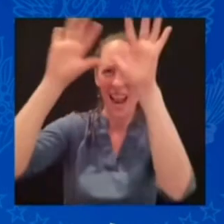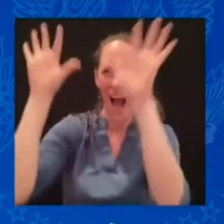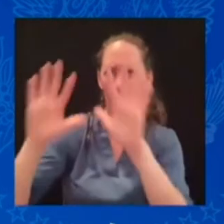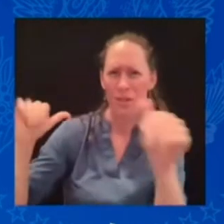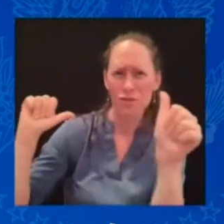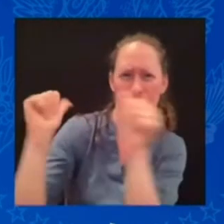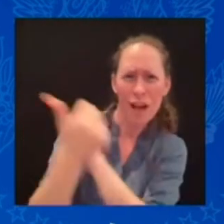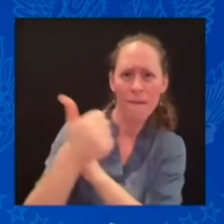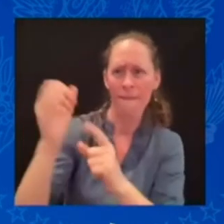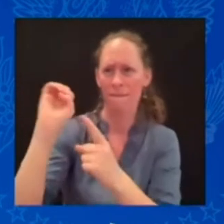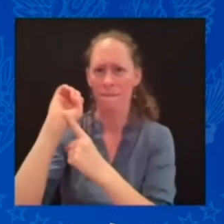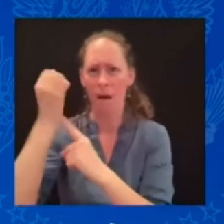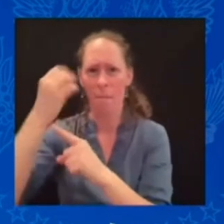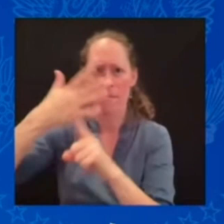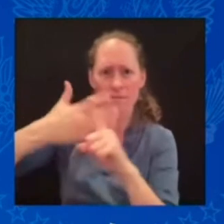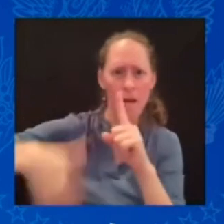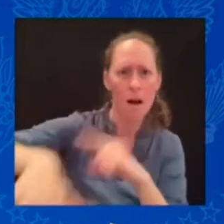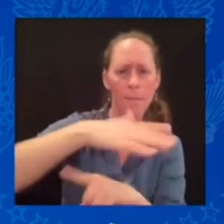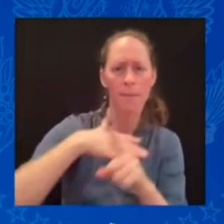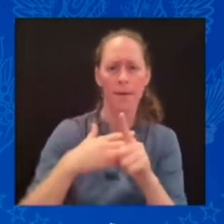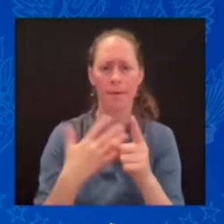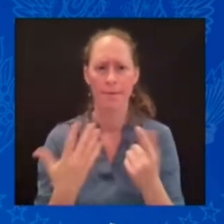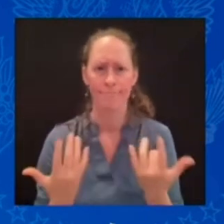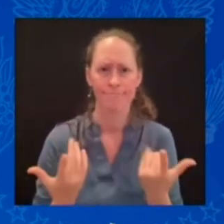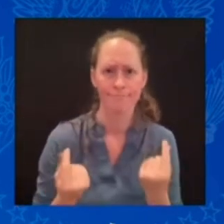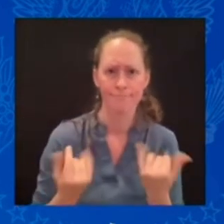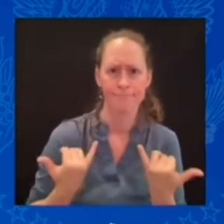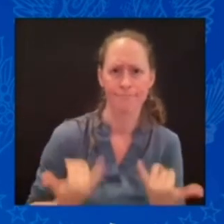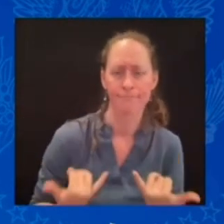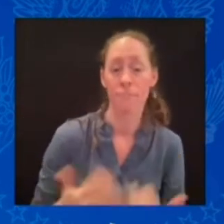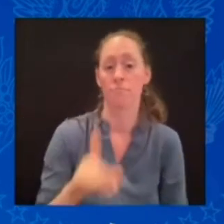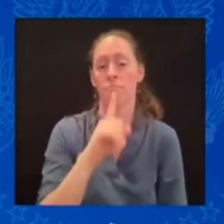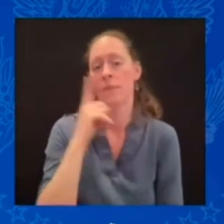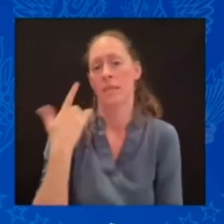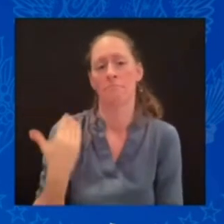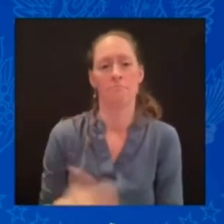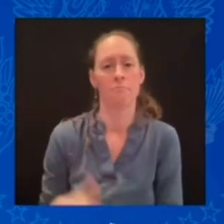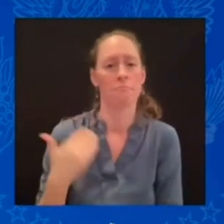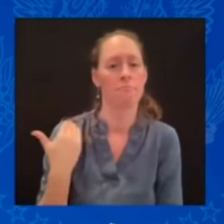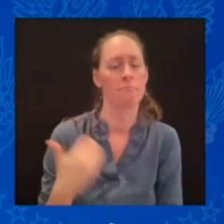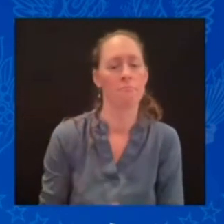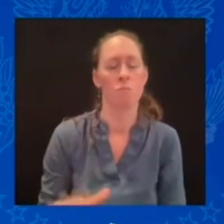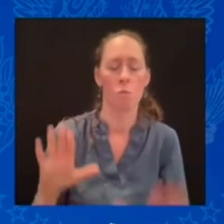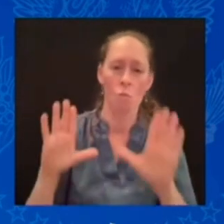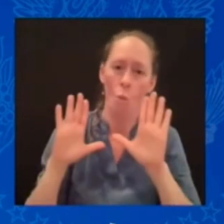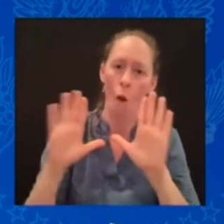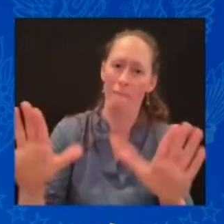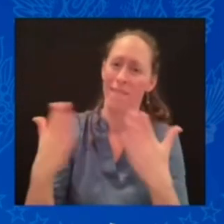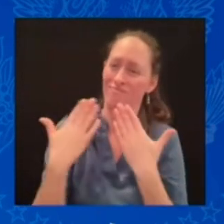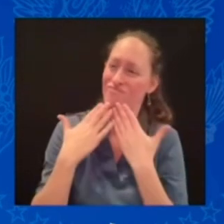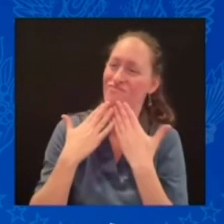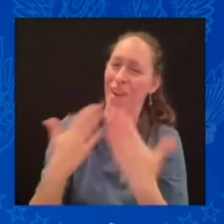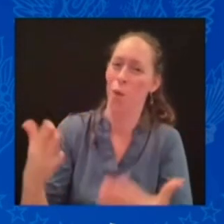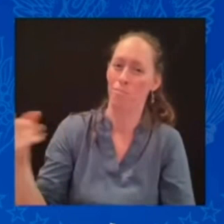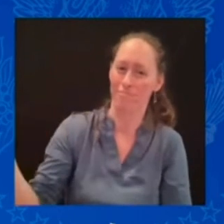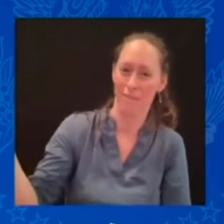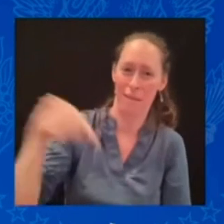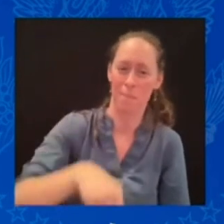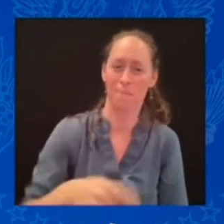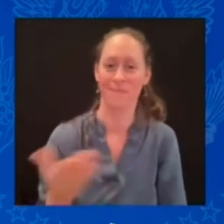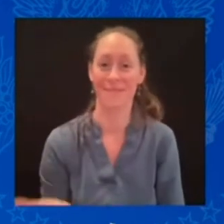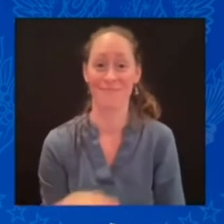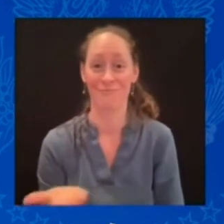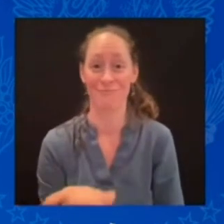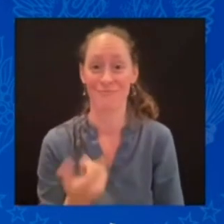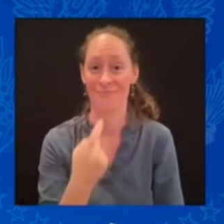it has been great to have you here. Well, thank you, Mr. President. been great to be here. Look, it's an honour